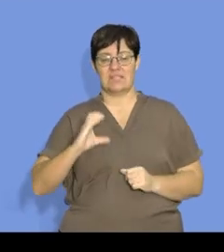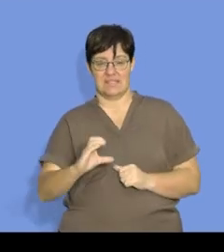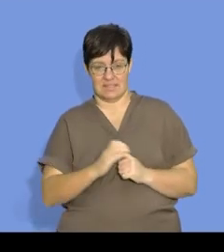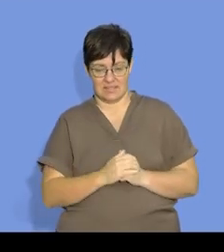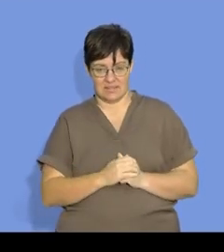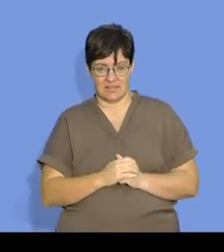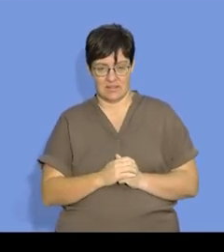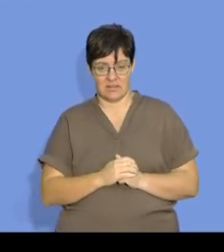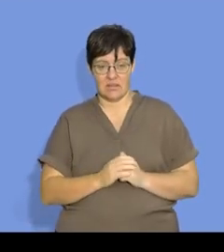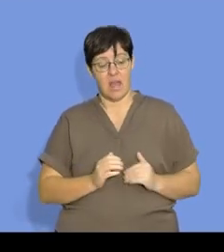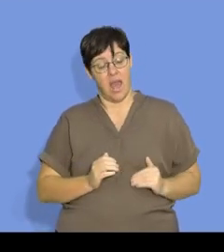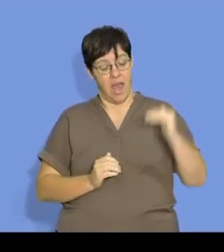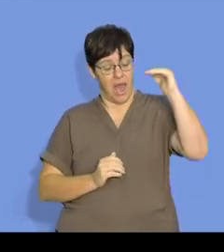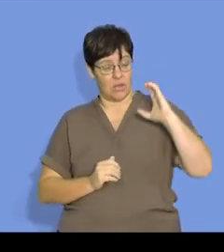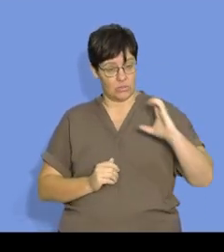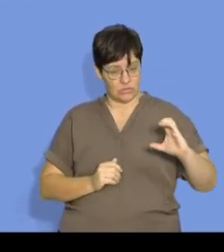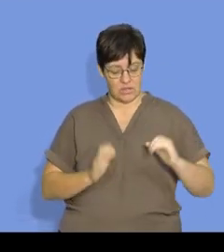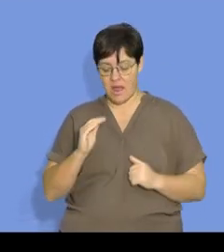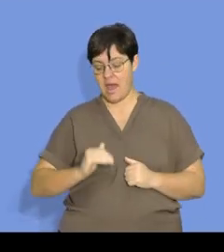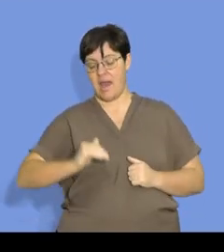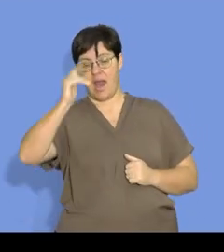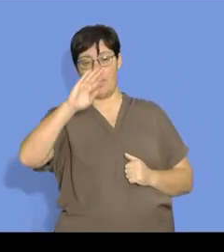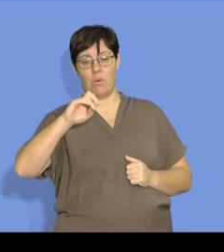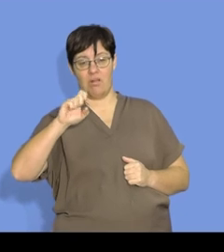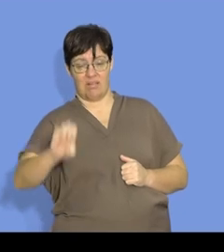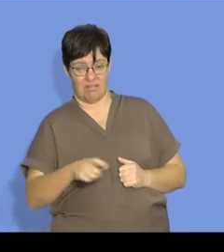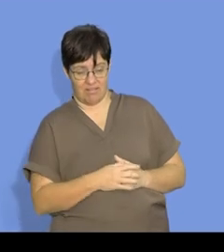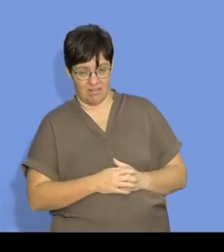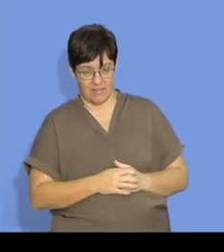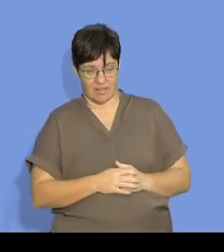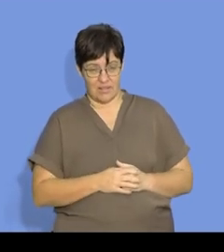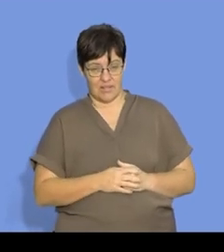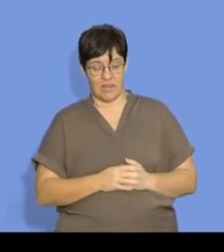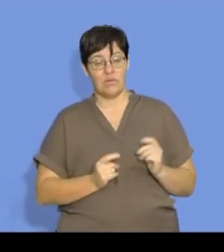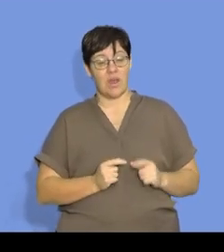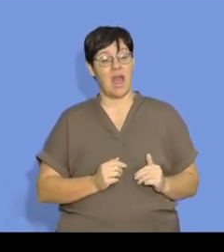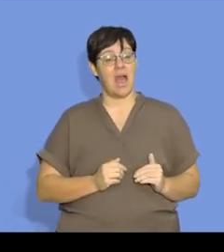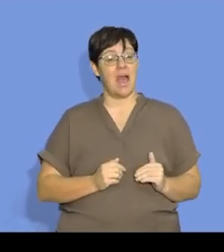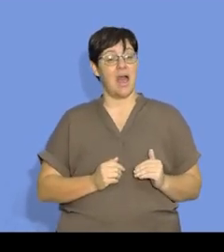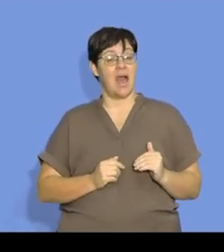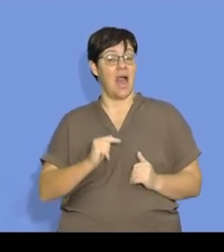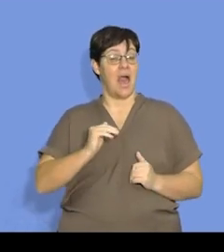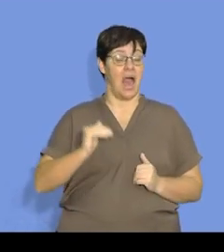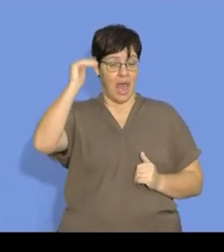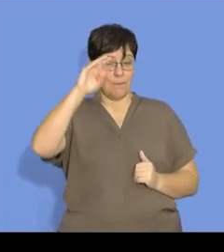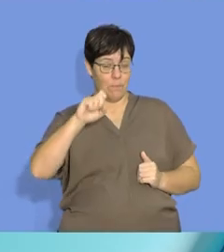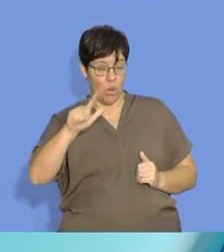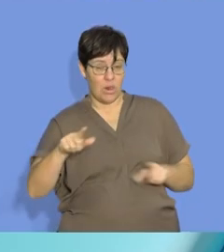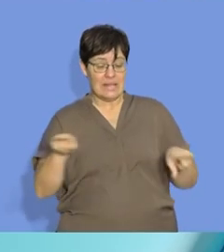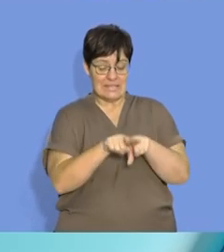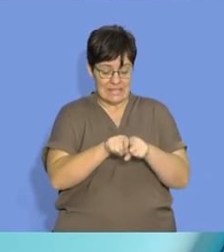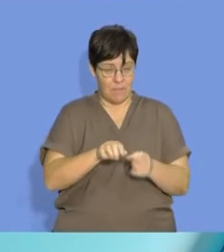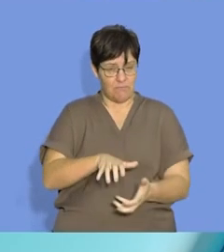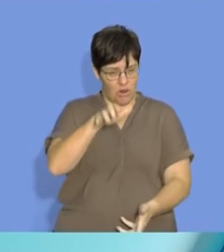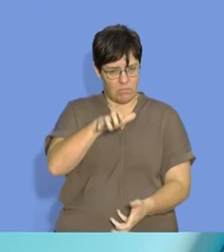concentration. Higher concentration, higher number of moles. So, if I have a higher number of moles for the